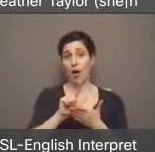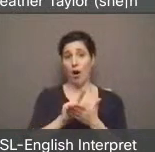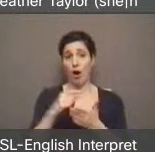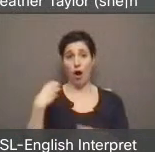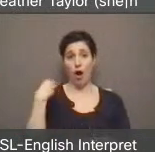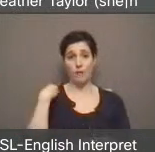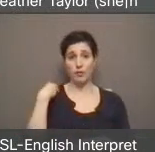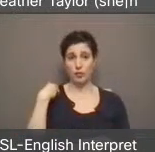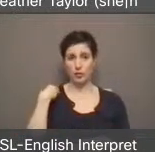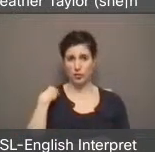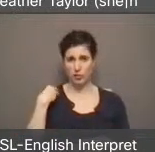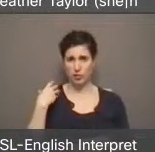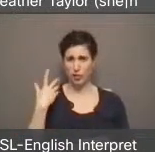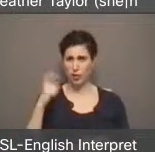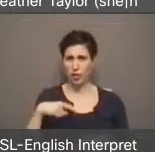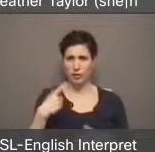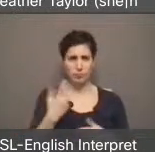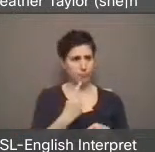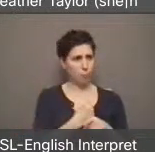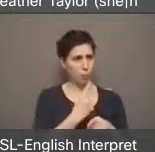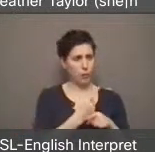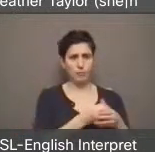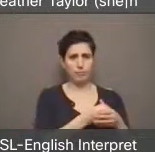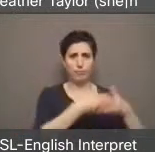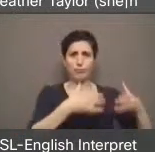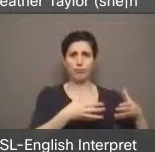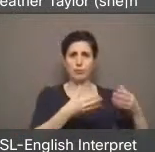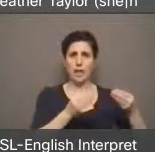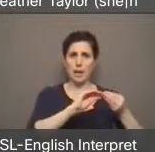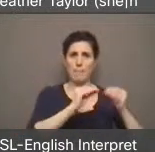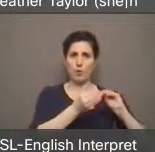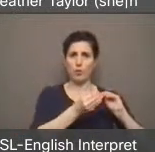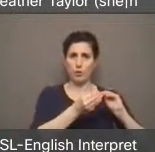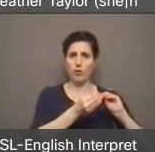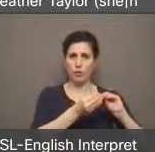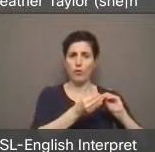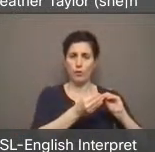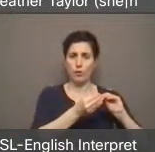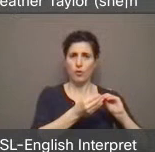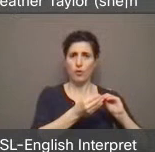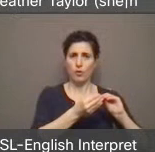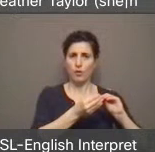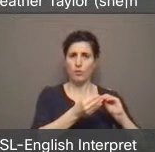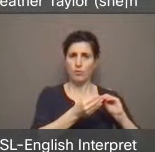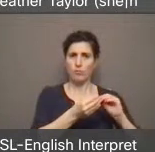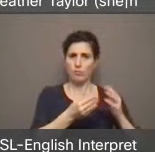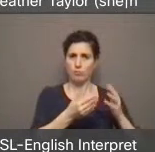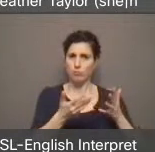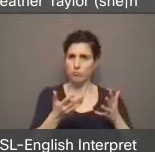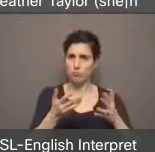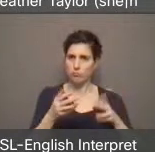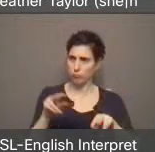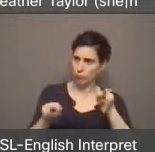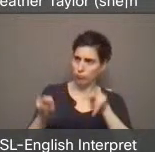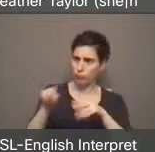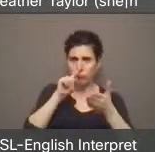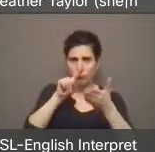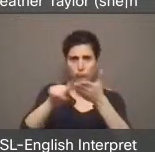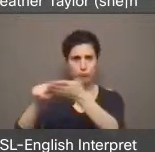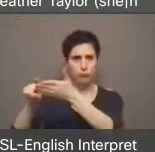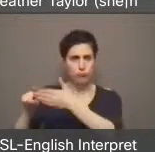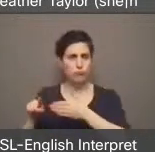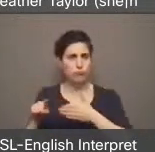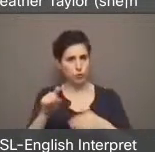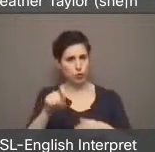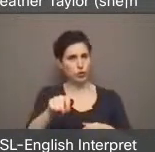must at least meet what the city proposed for rooming houses. This could be done by